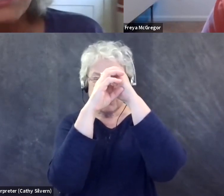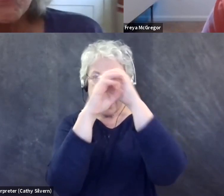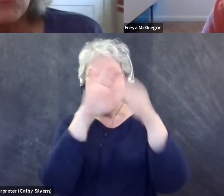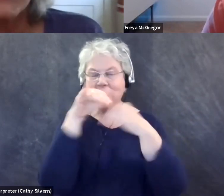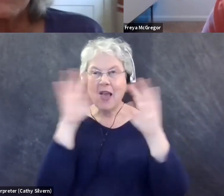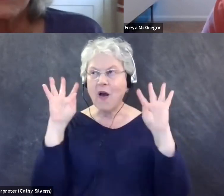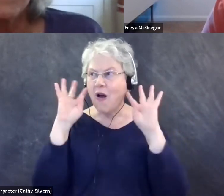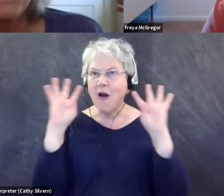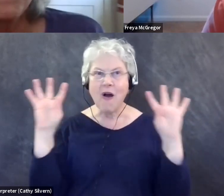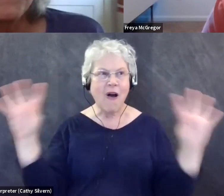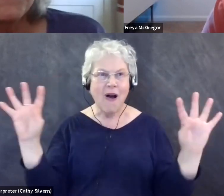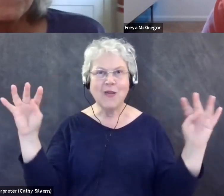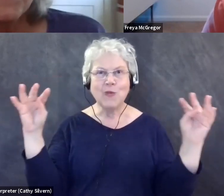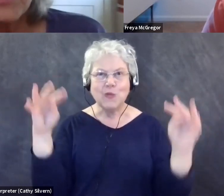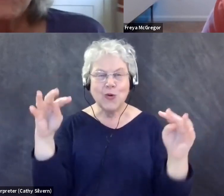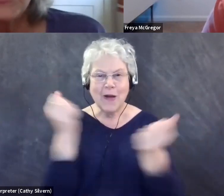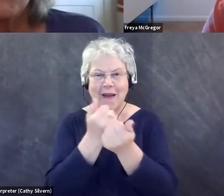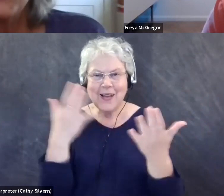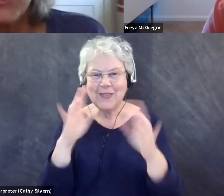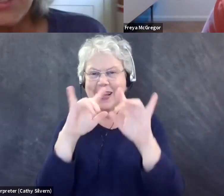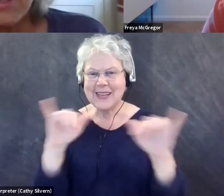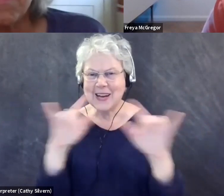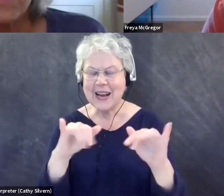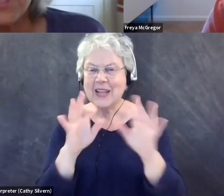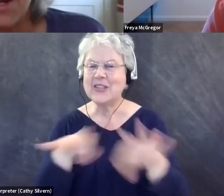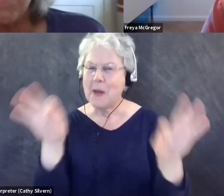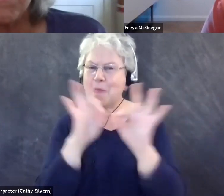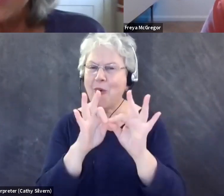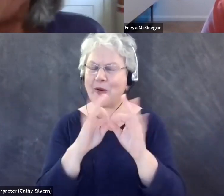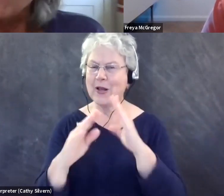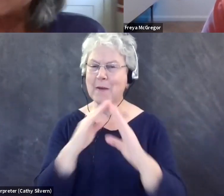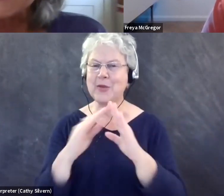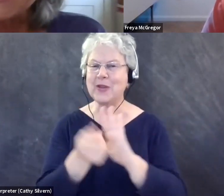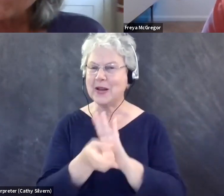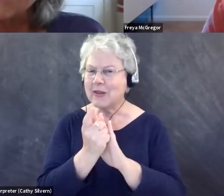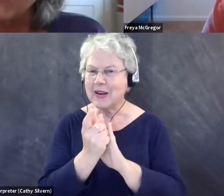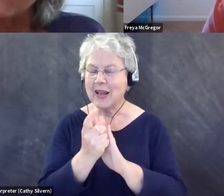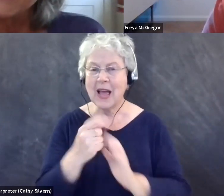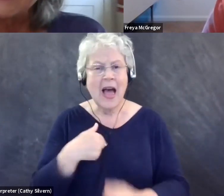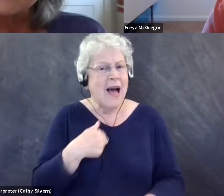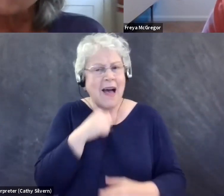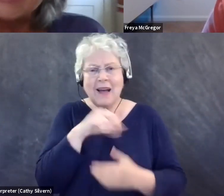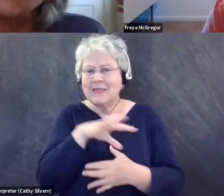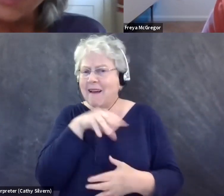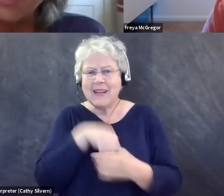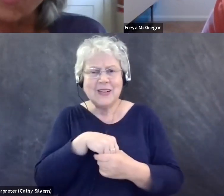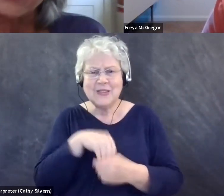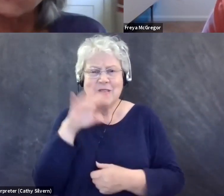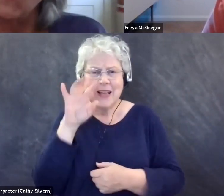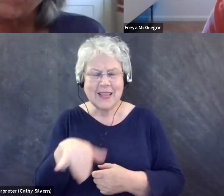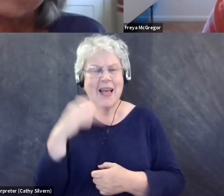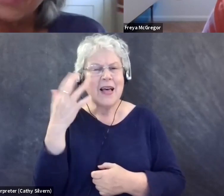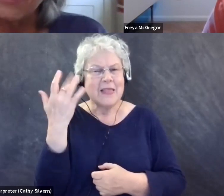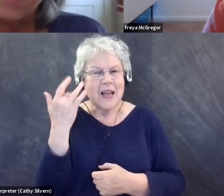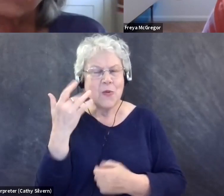an important community time. And I wasn't getting to be a part of it. And so that's what I